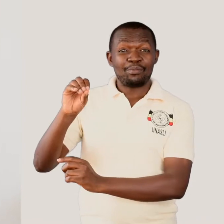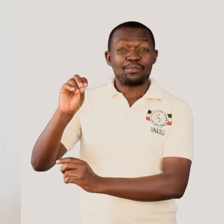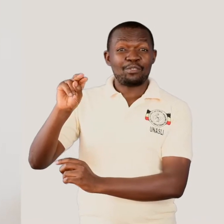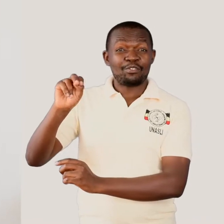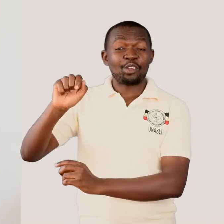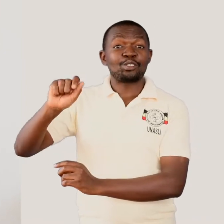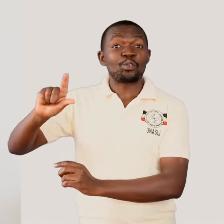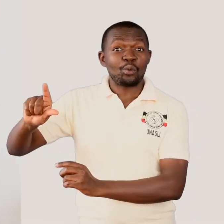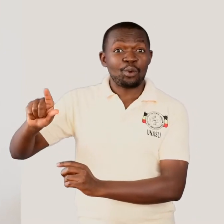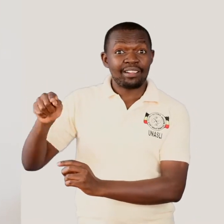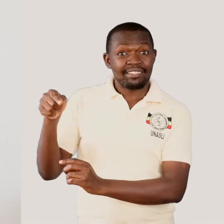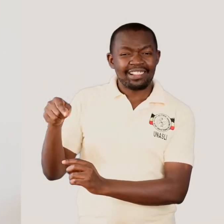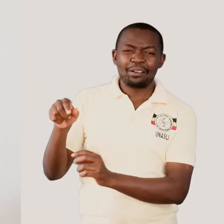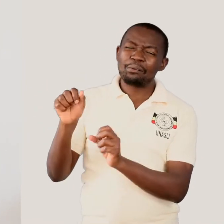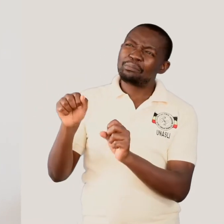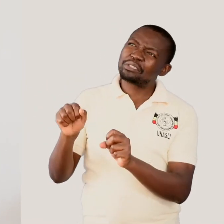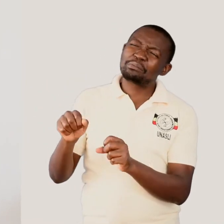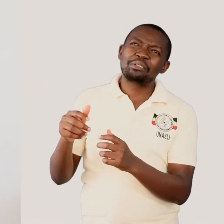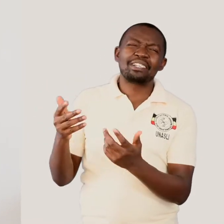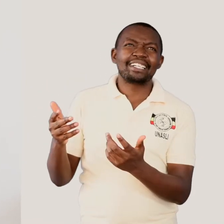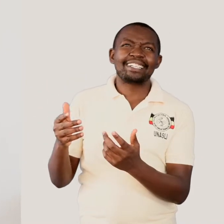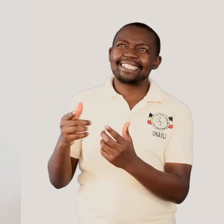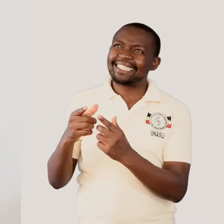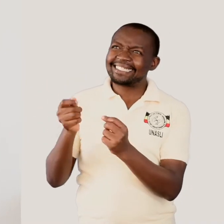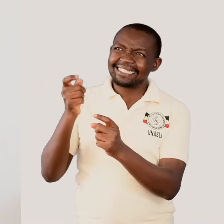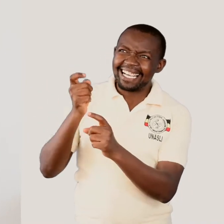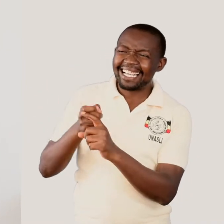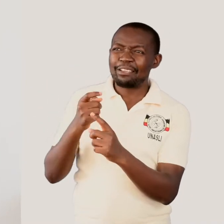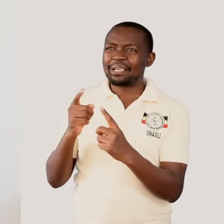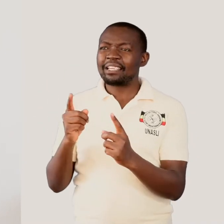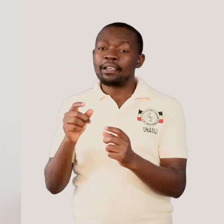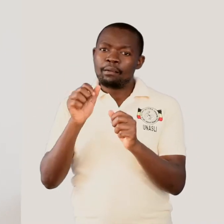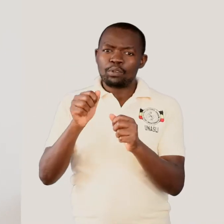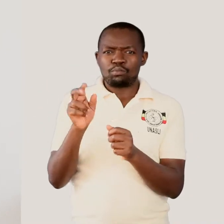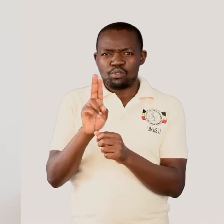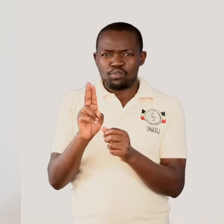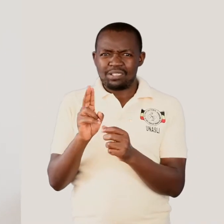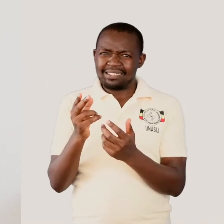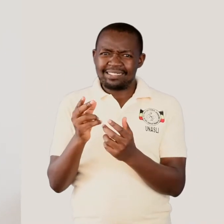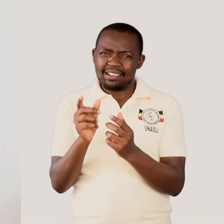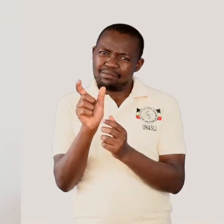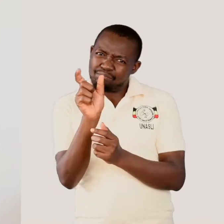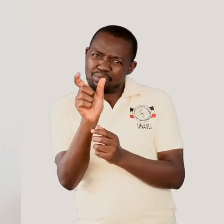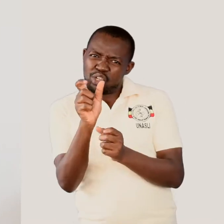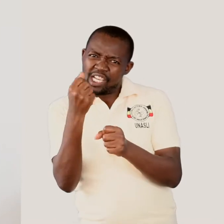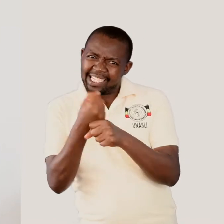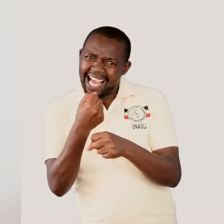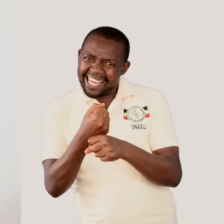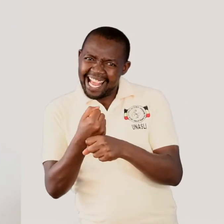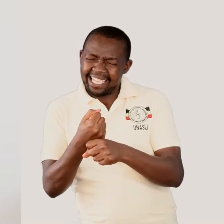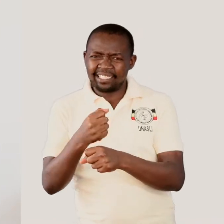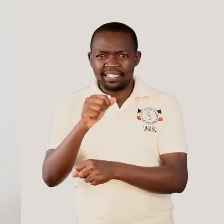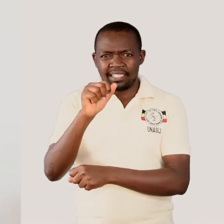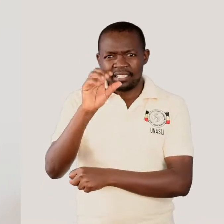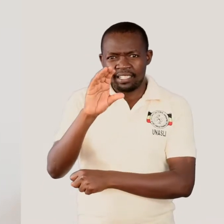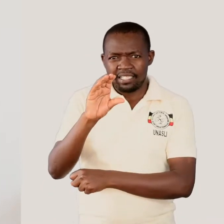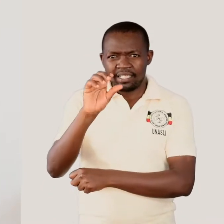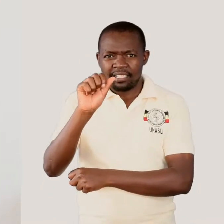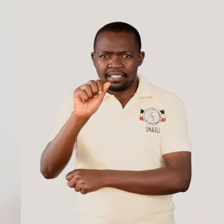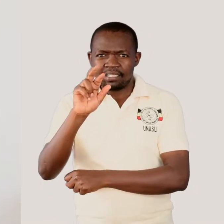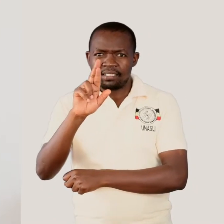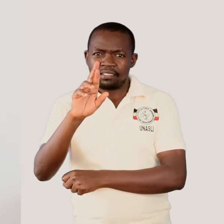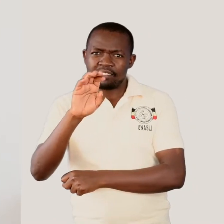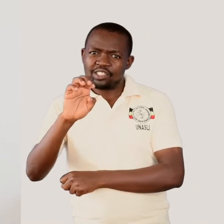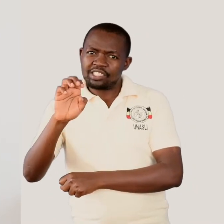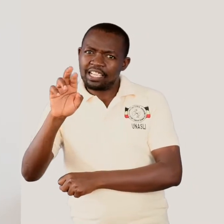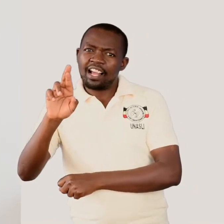Professionals, that could be a difficult word, but let us use a simple one, careers. Professionals, we want to do, what we want to